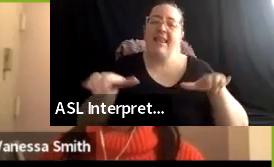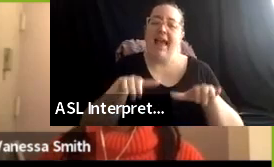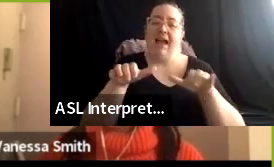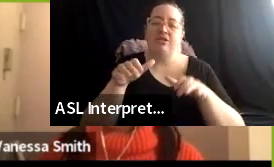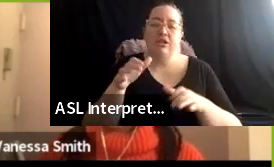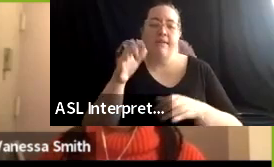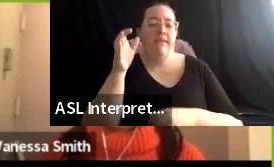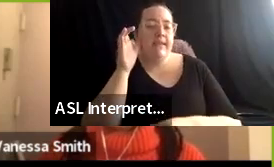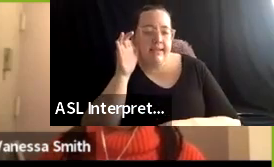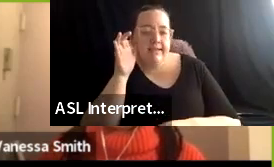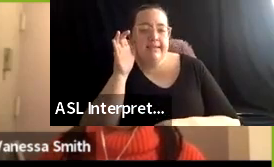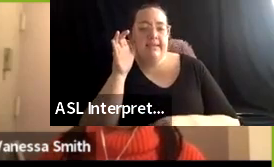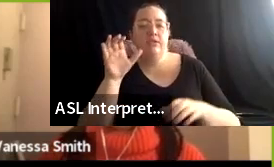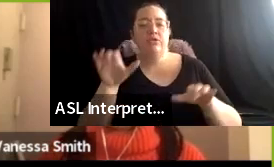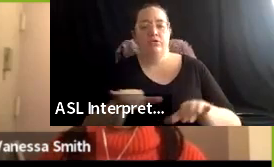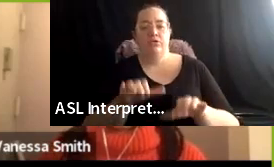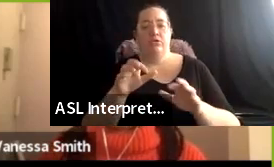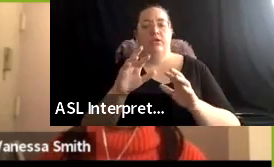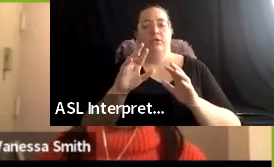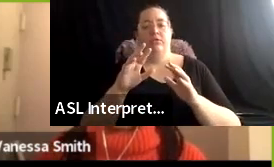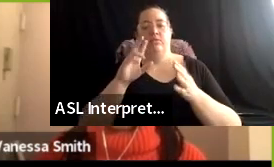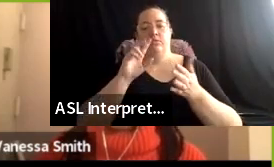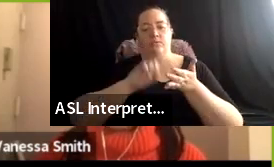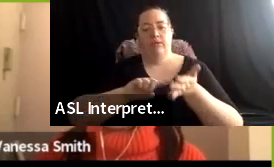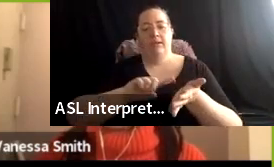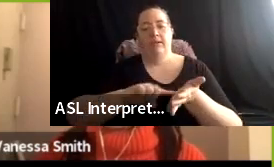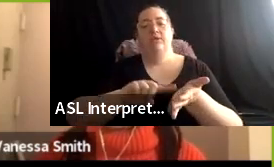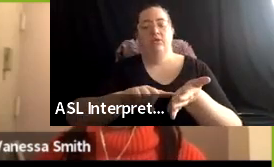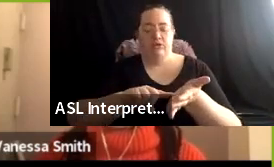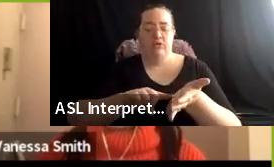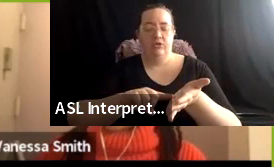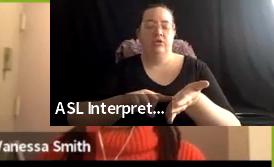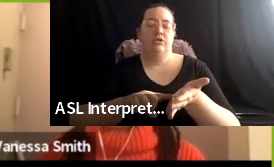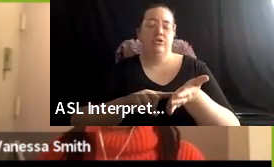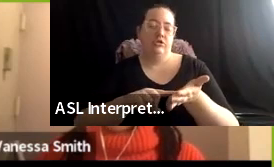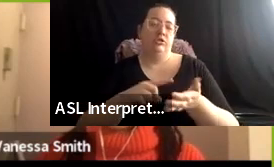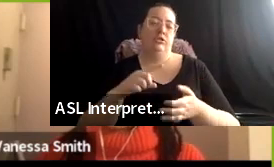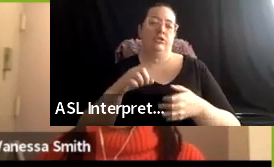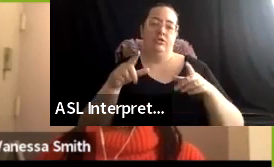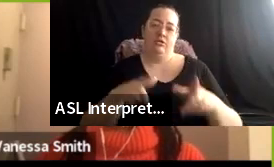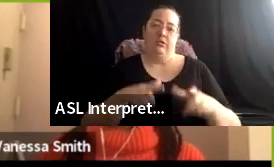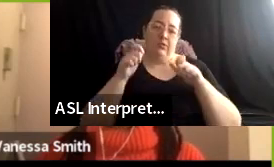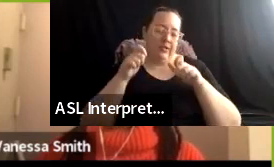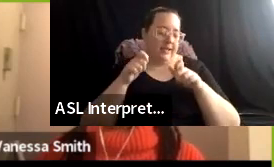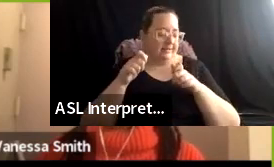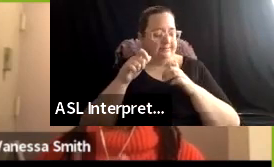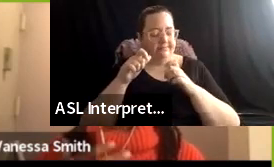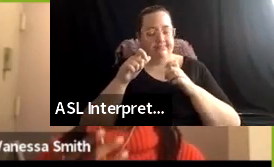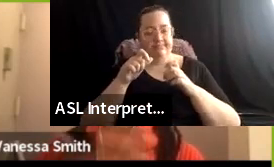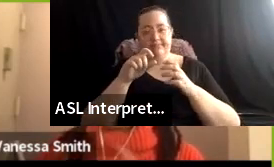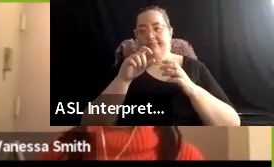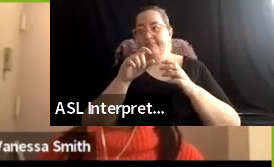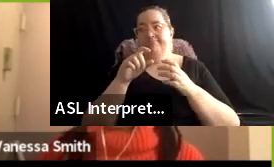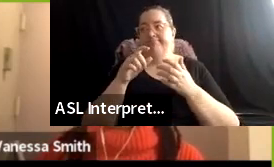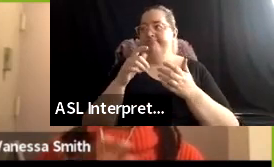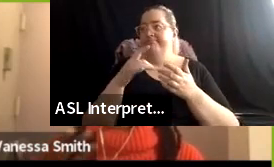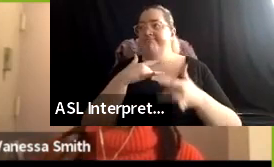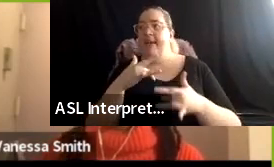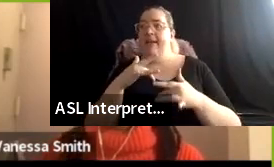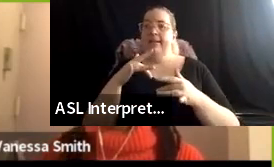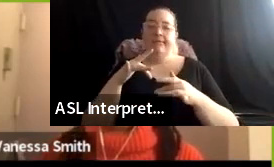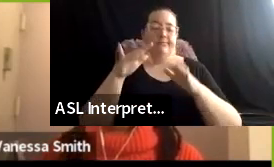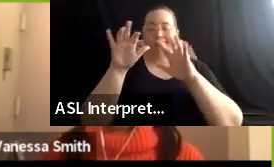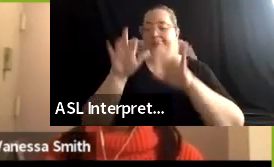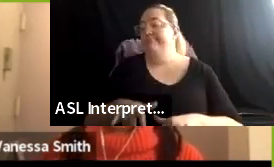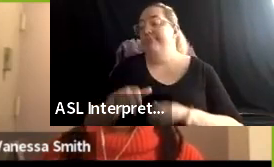doing research. A lot of times institutions, um, quickly, uh, sit down to write a statement without doing research